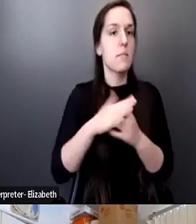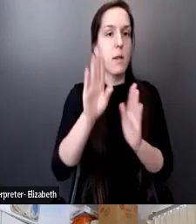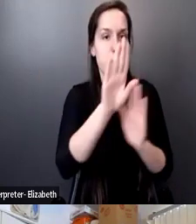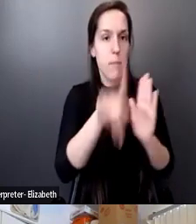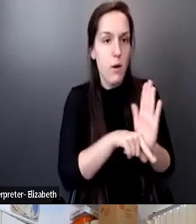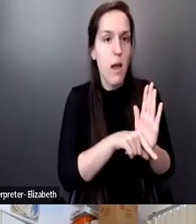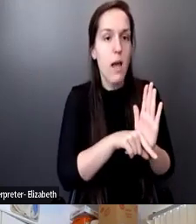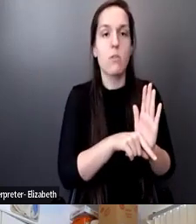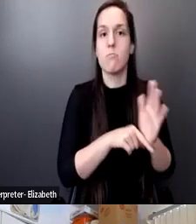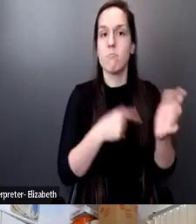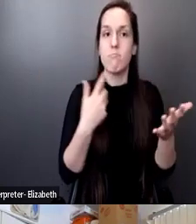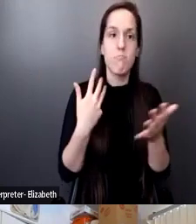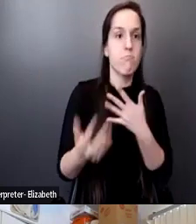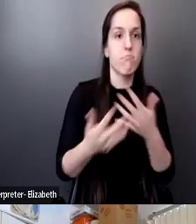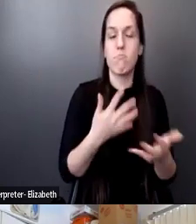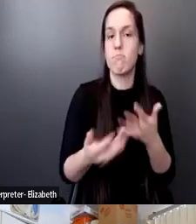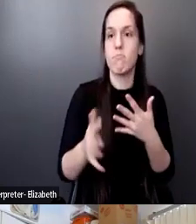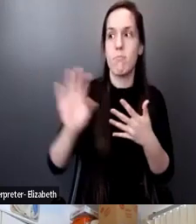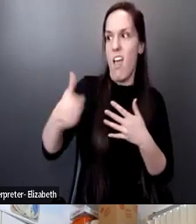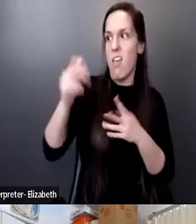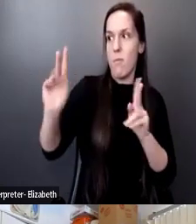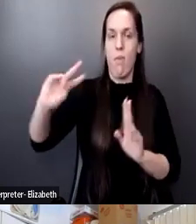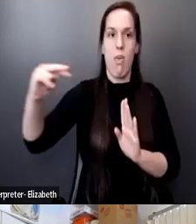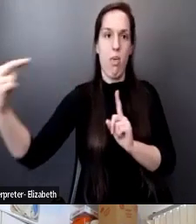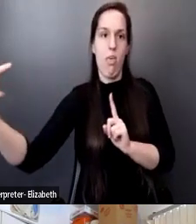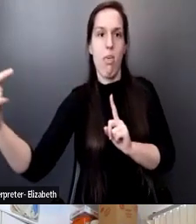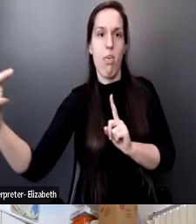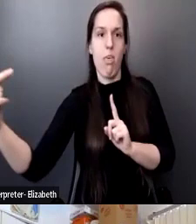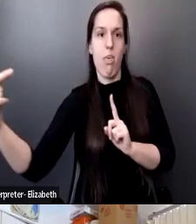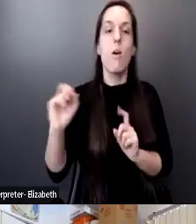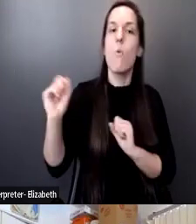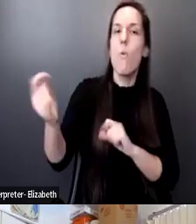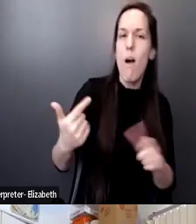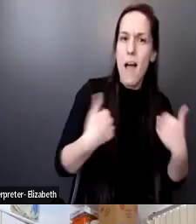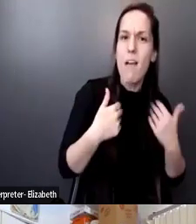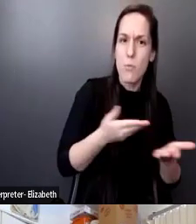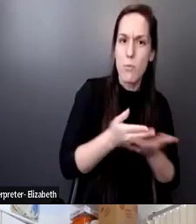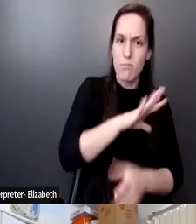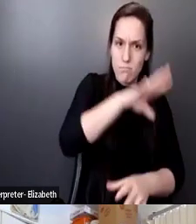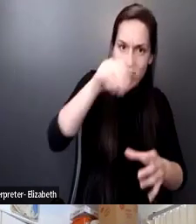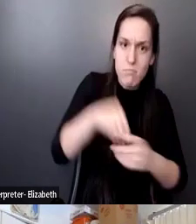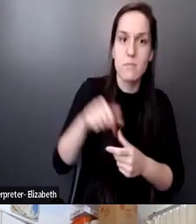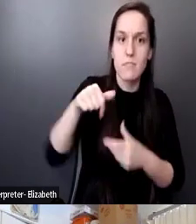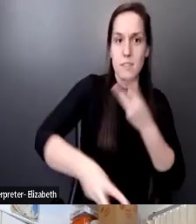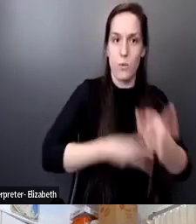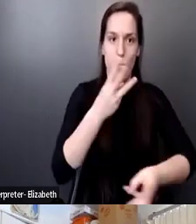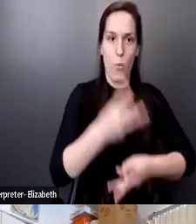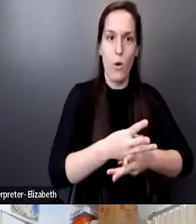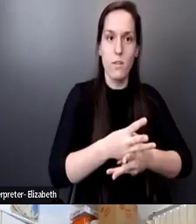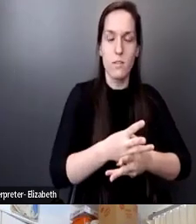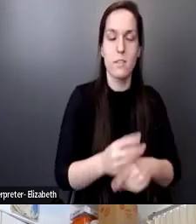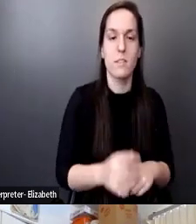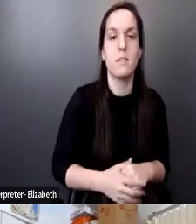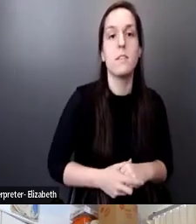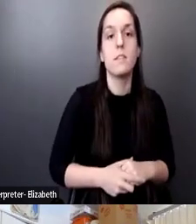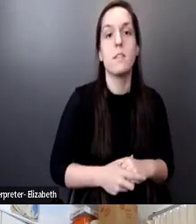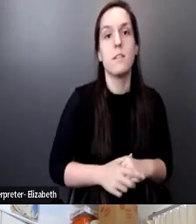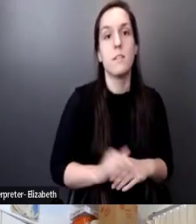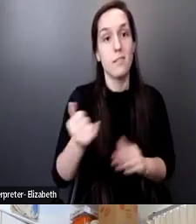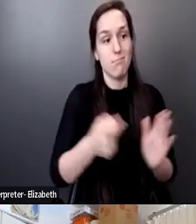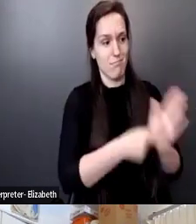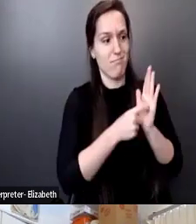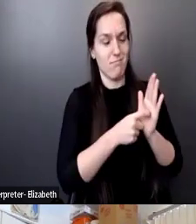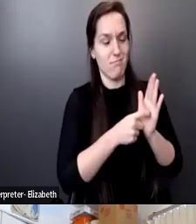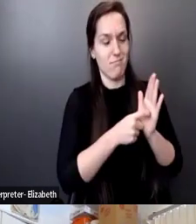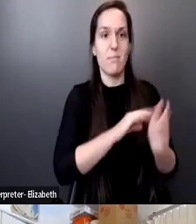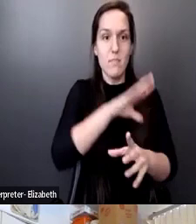no matter what other people think that we all have a right to be part of our world. And we also have an obligation to